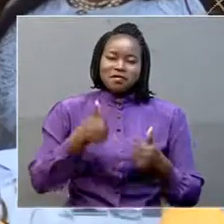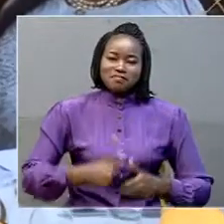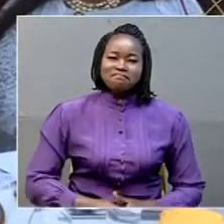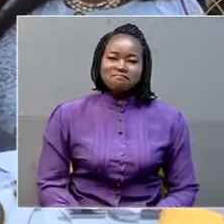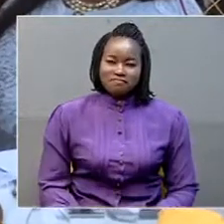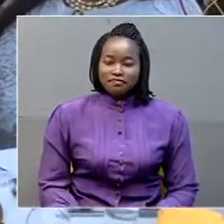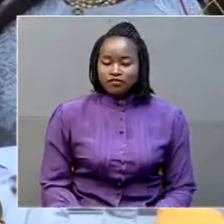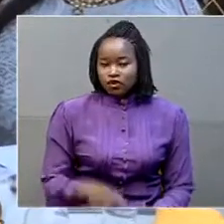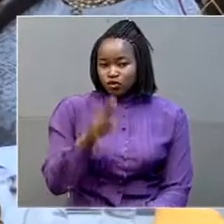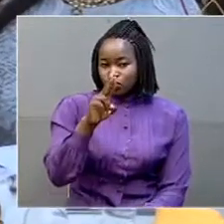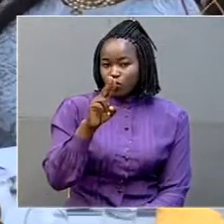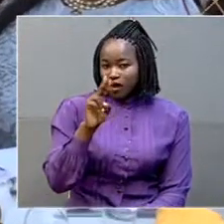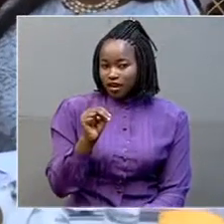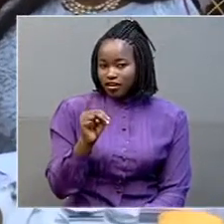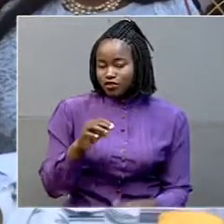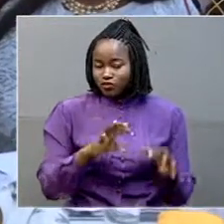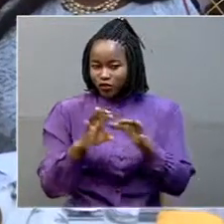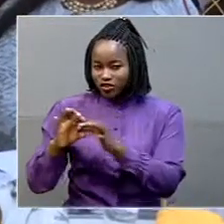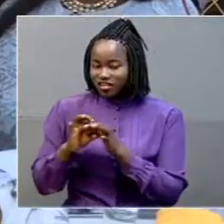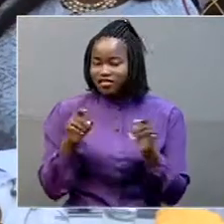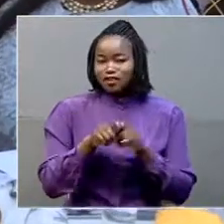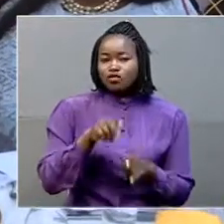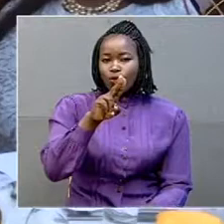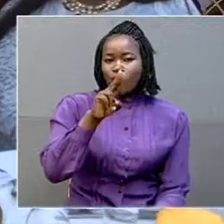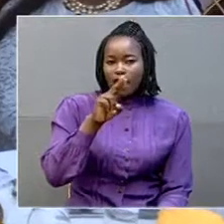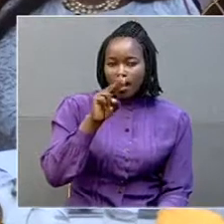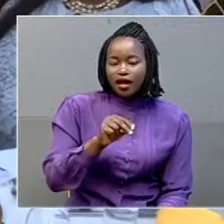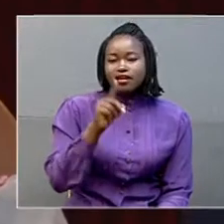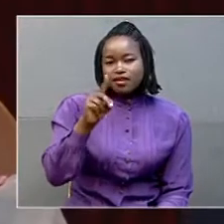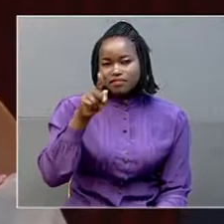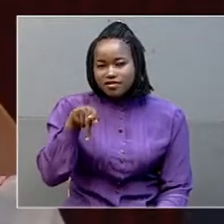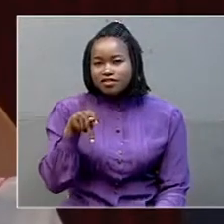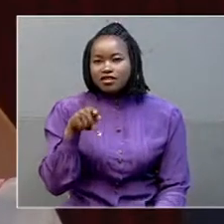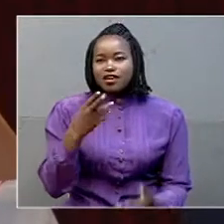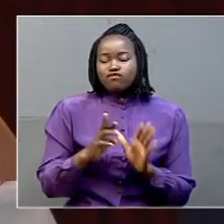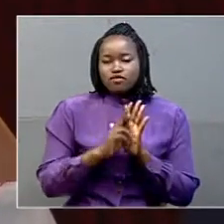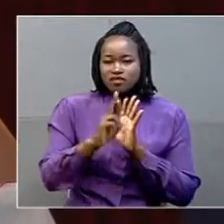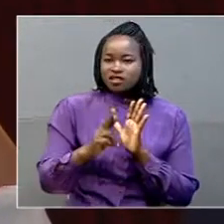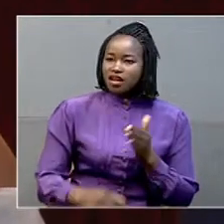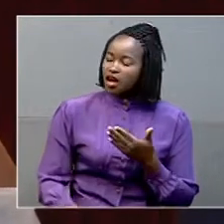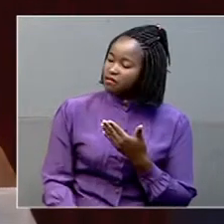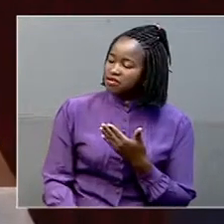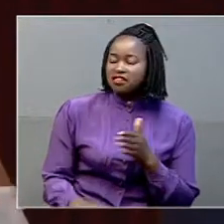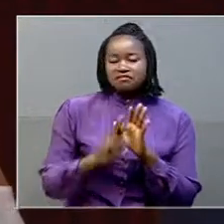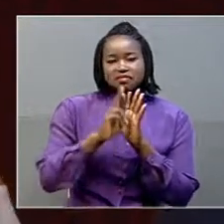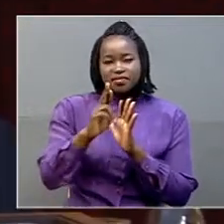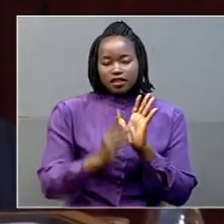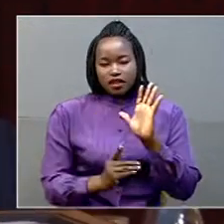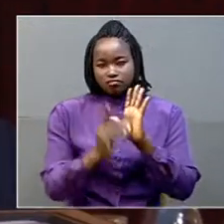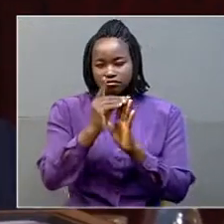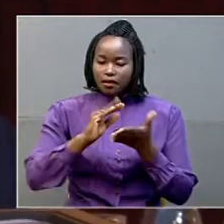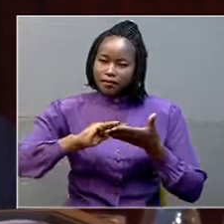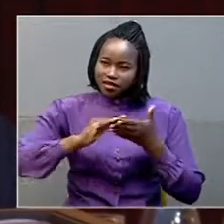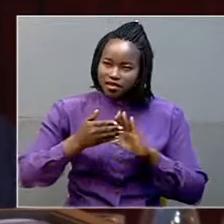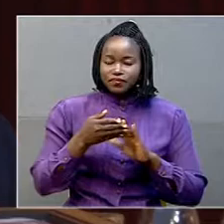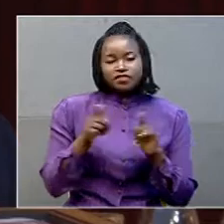The UN Resident Coordinator and UNDP Resident Representative Rosa Malango on behalf of the Development Partners